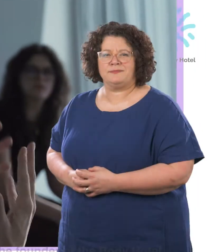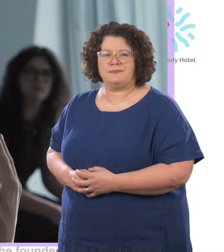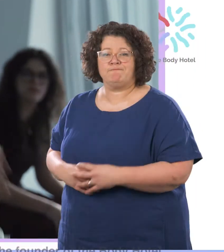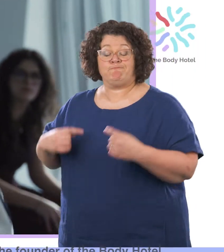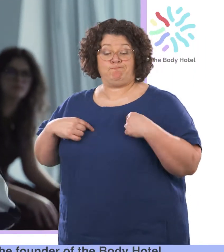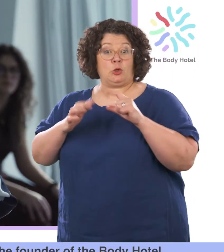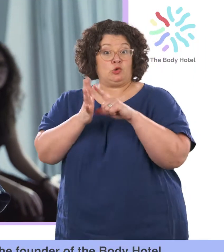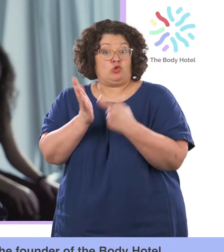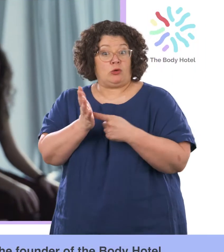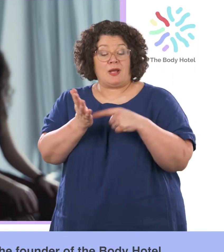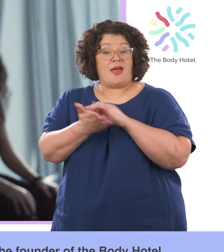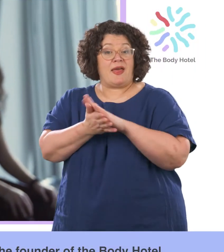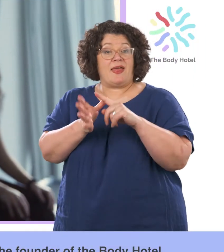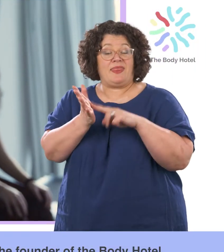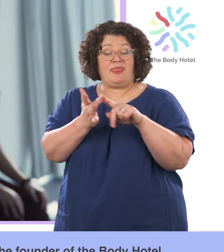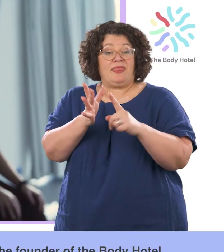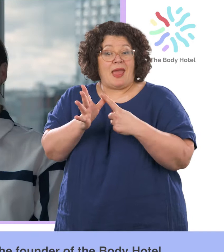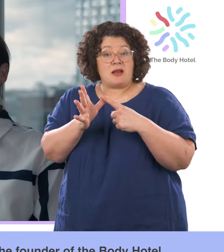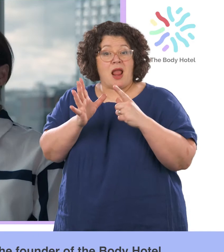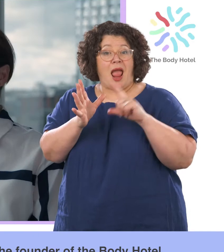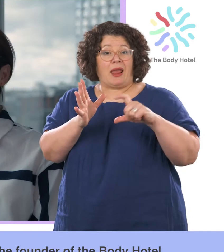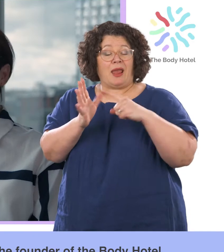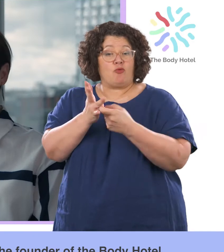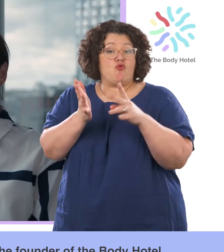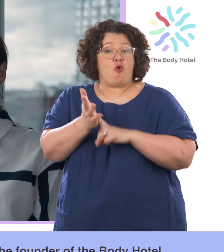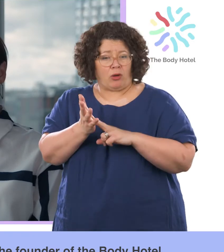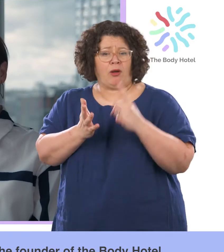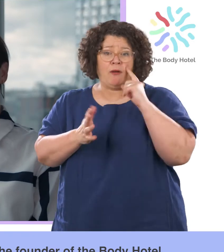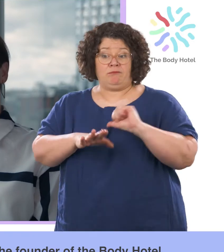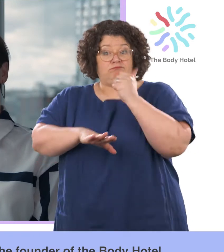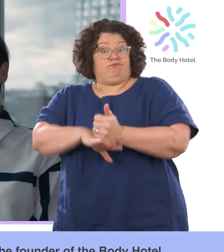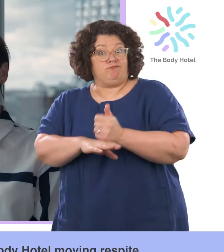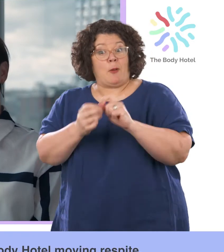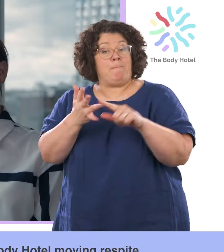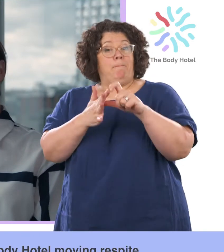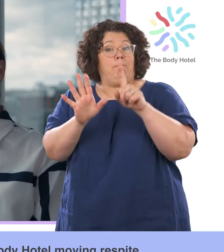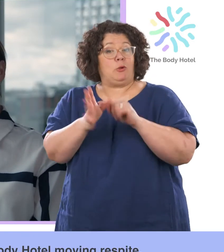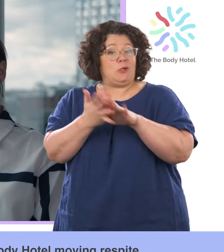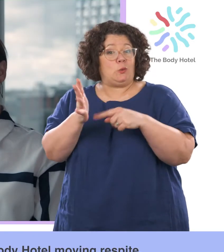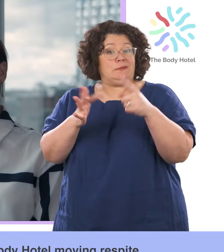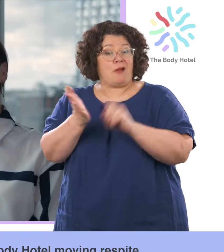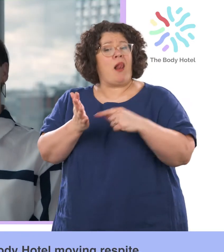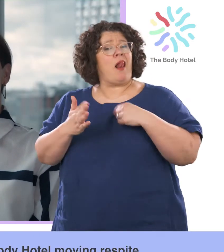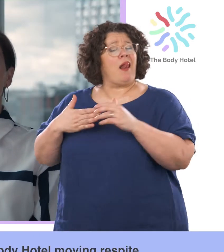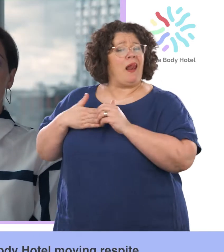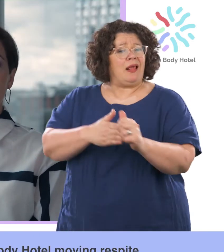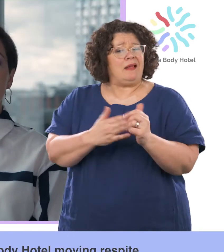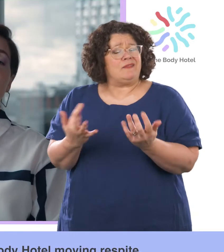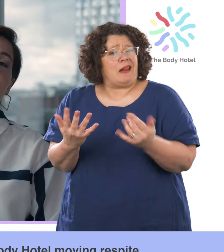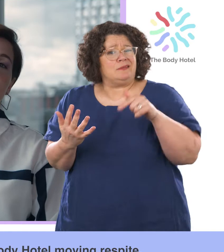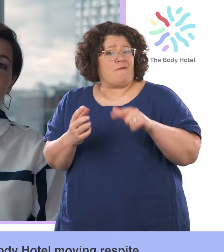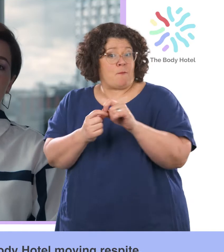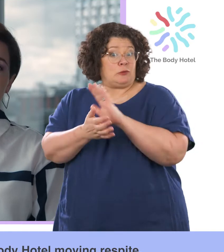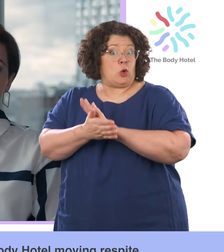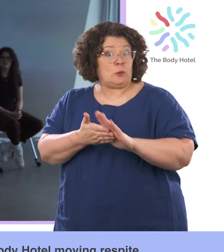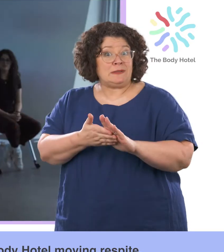My name is Dr. Tania Garon and I'm the founder of The Body Hotel and I'm the lead facilitator for The Body Hotel